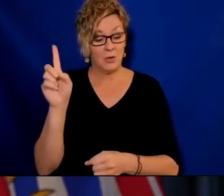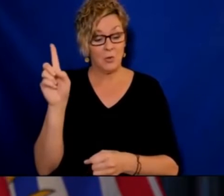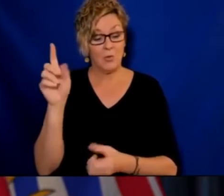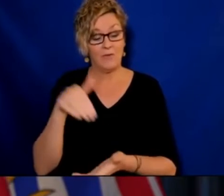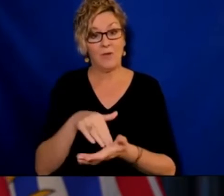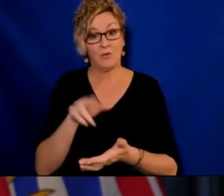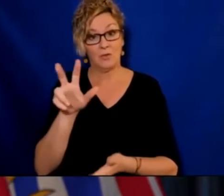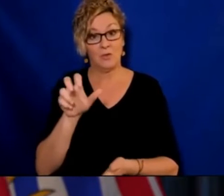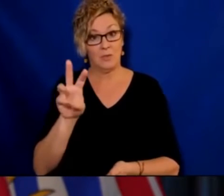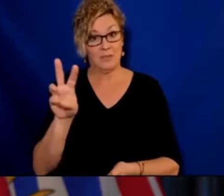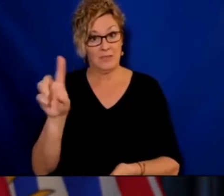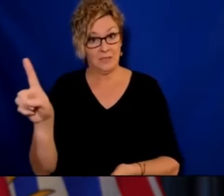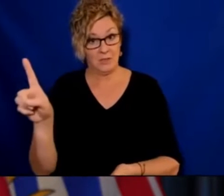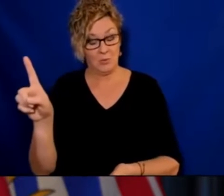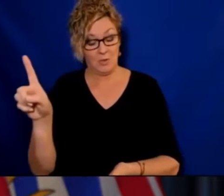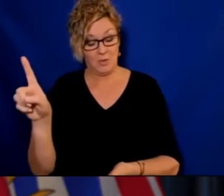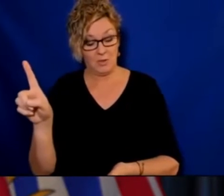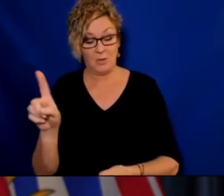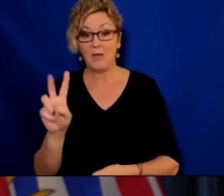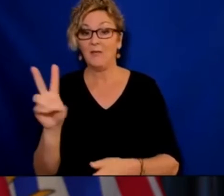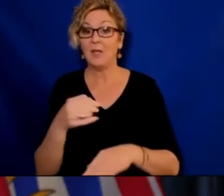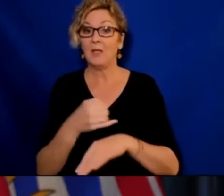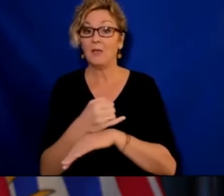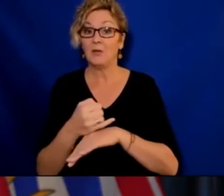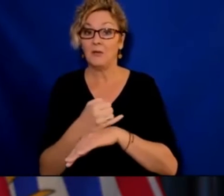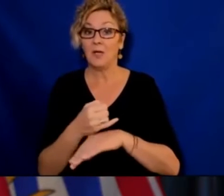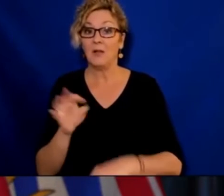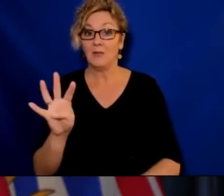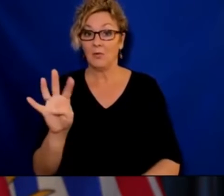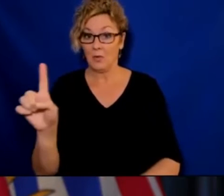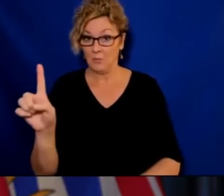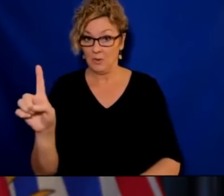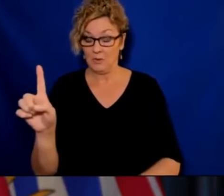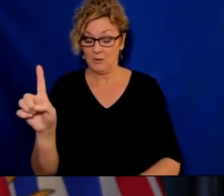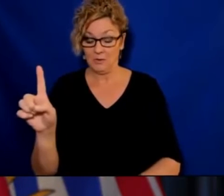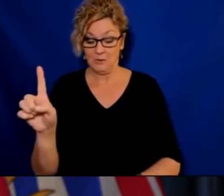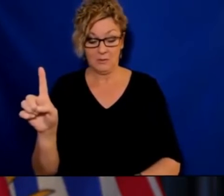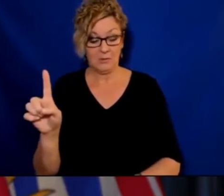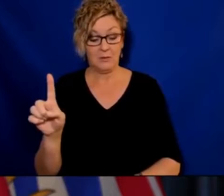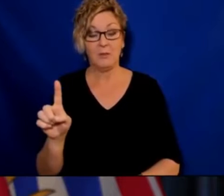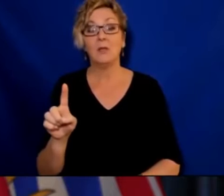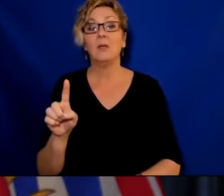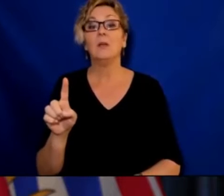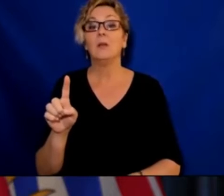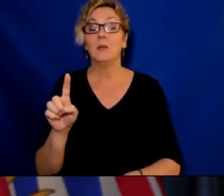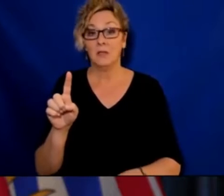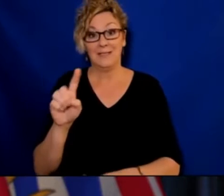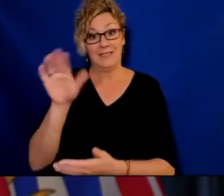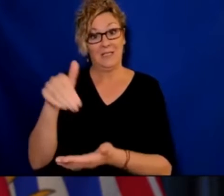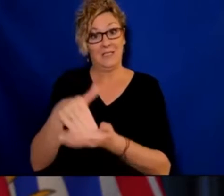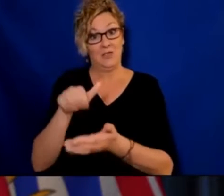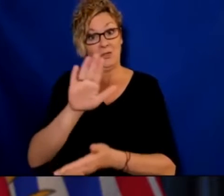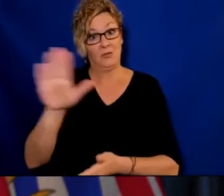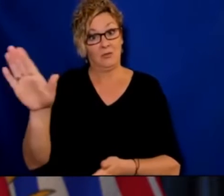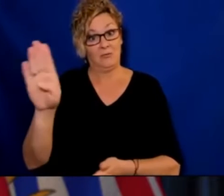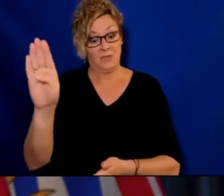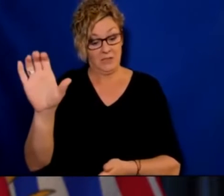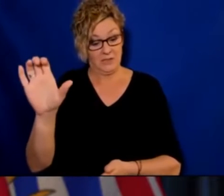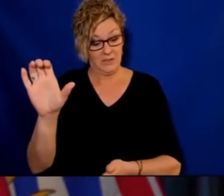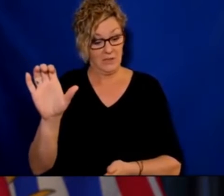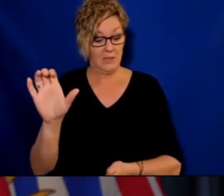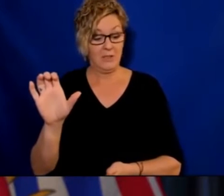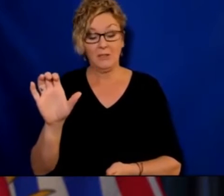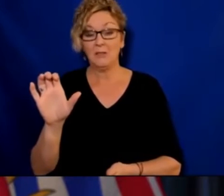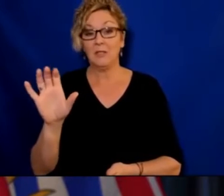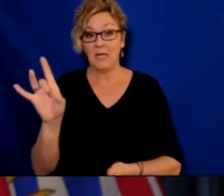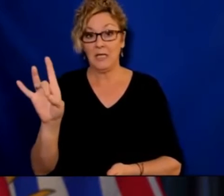Health region, 41 people in Vancouver Island, 87 people in interior health region, 14